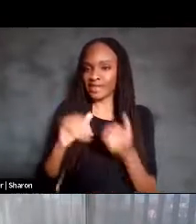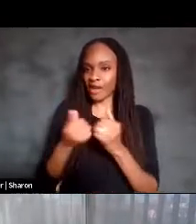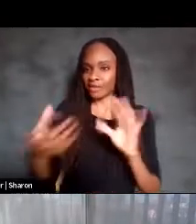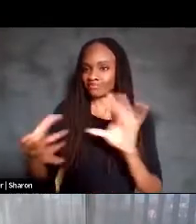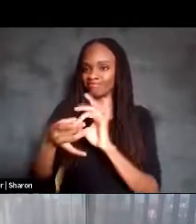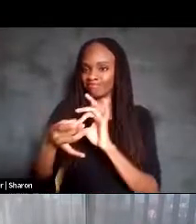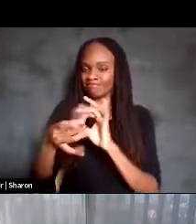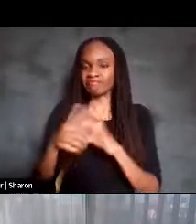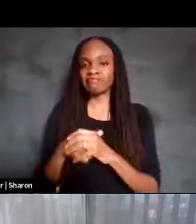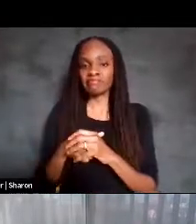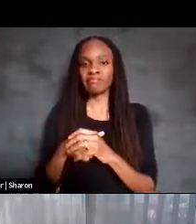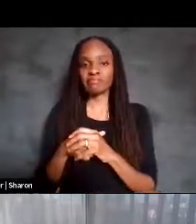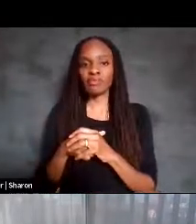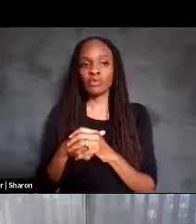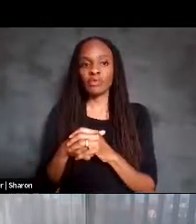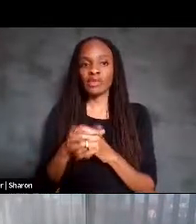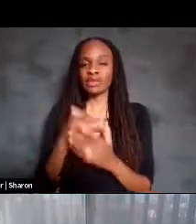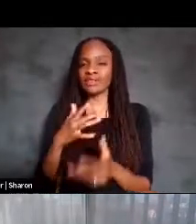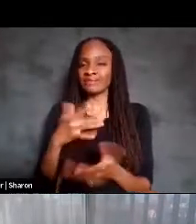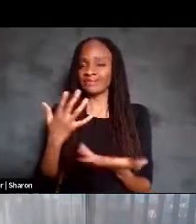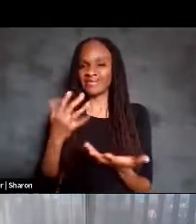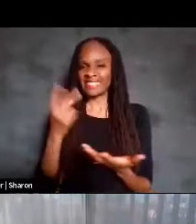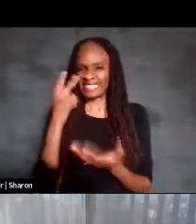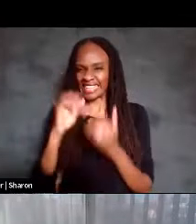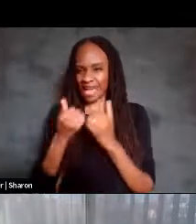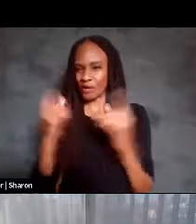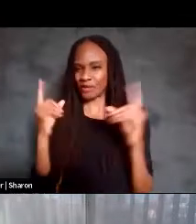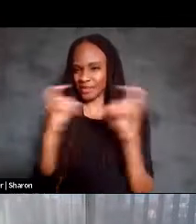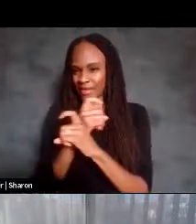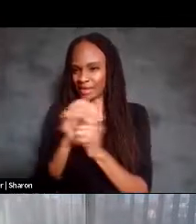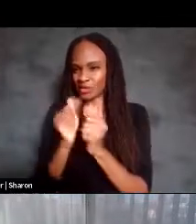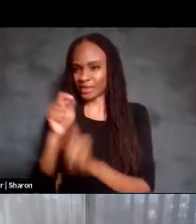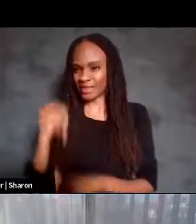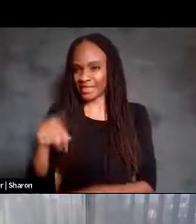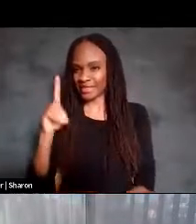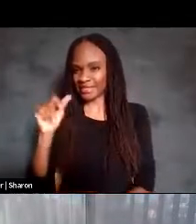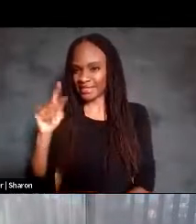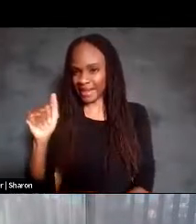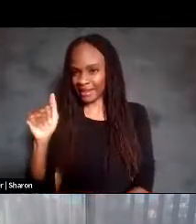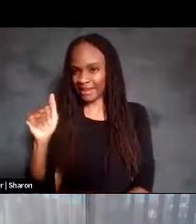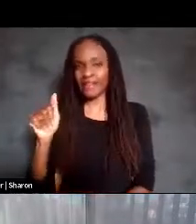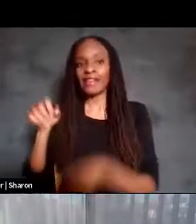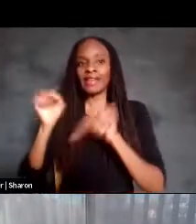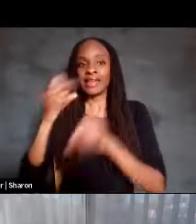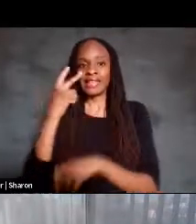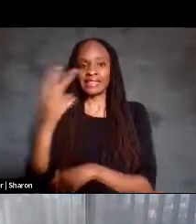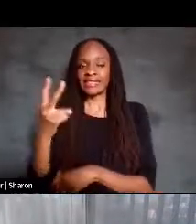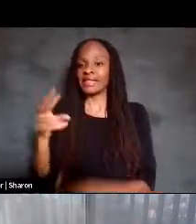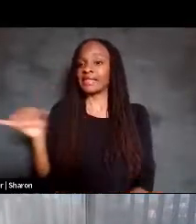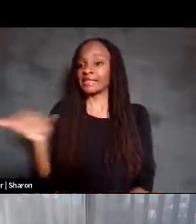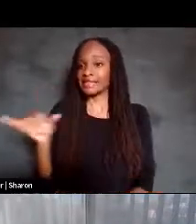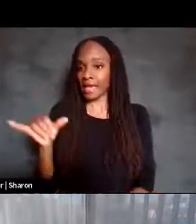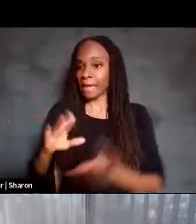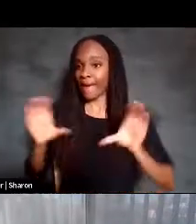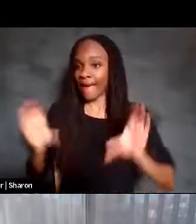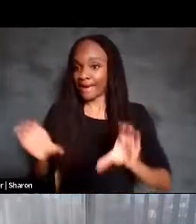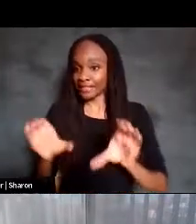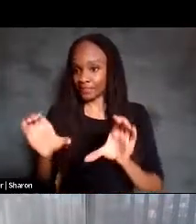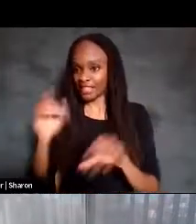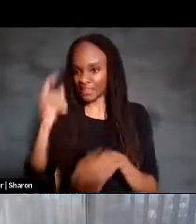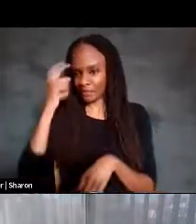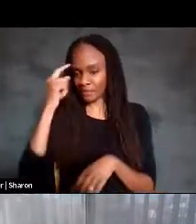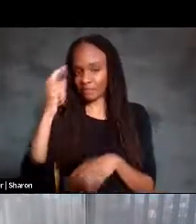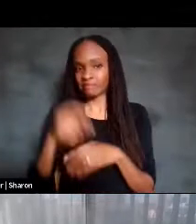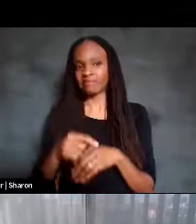So to give you a sense of kind of how complex a lot of this data is, we can see here kind of the same activity now played out